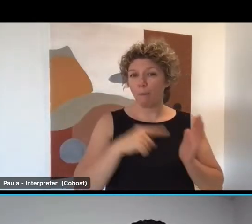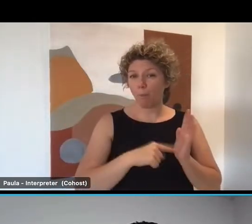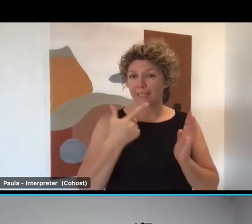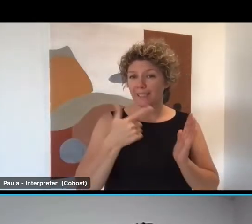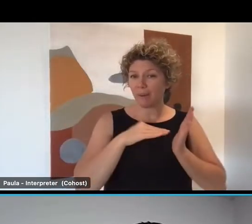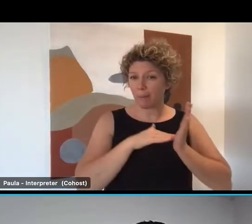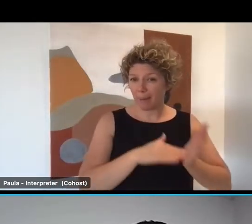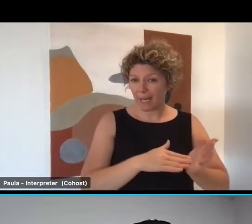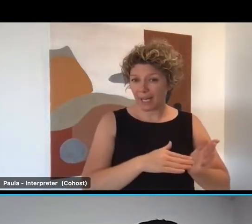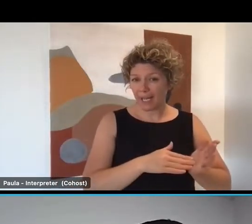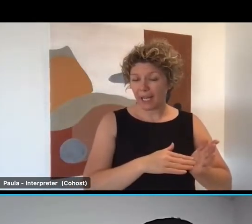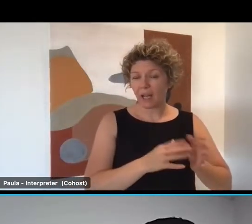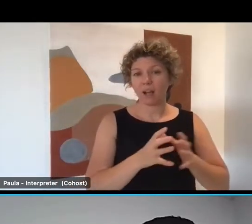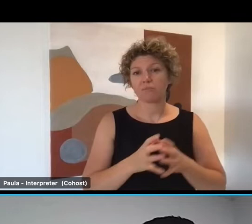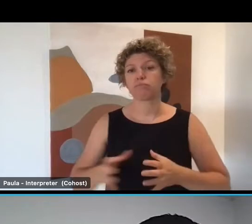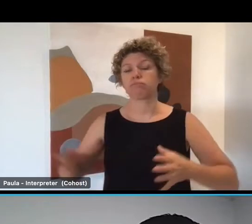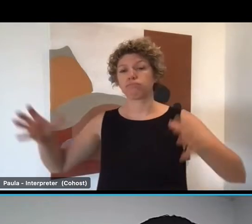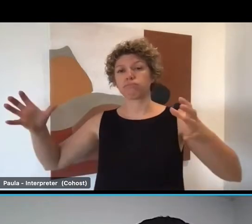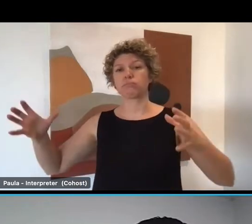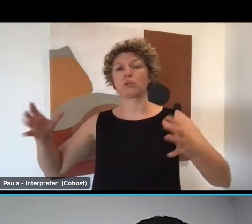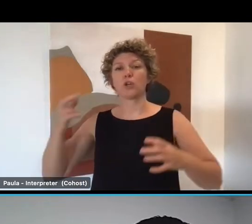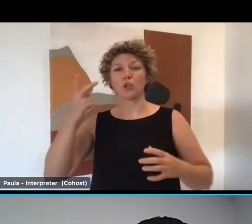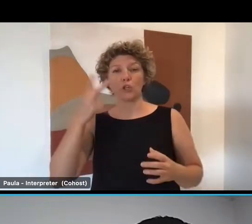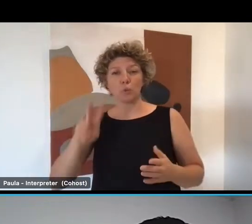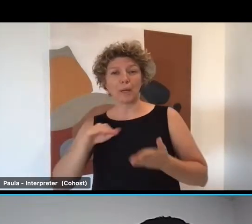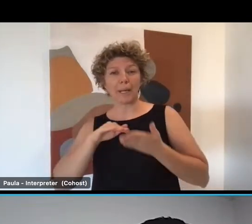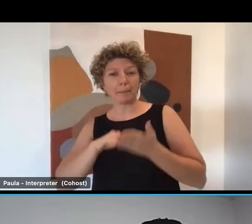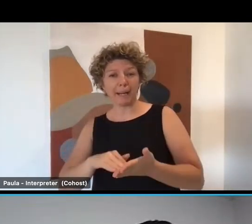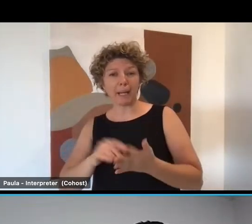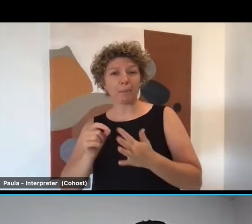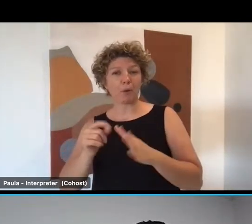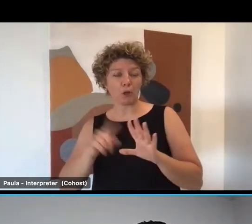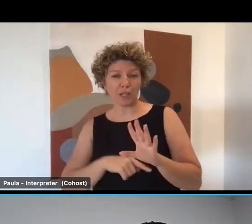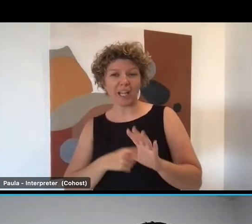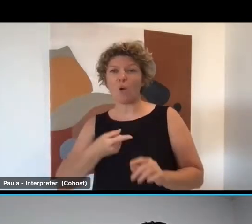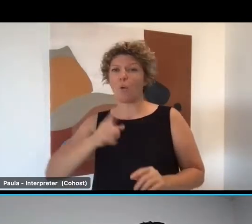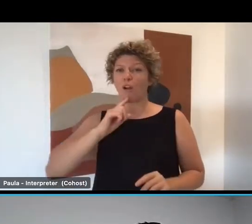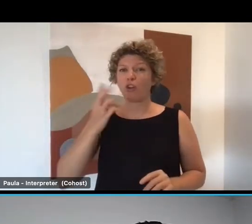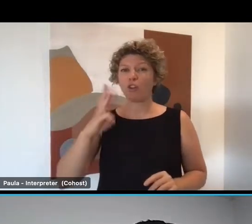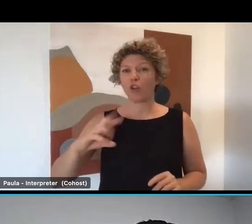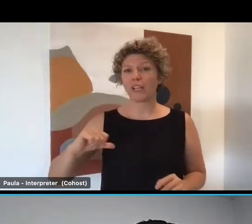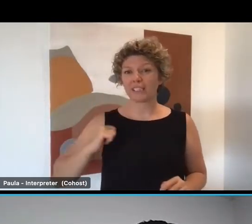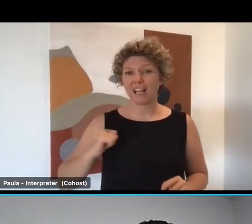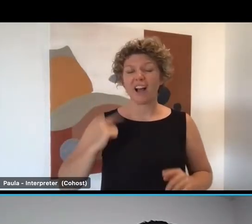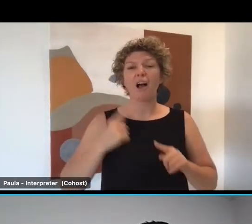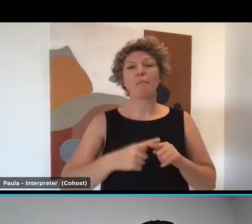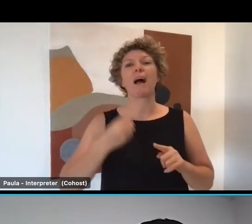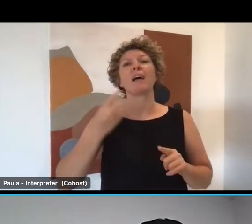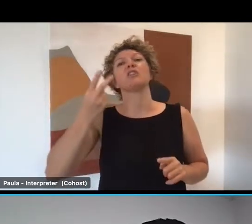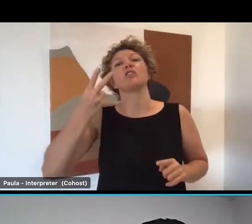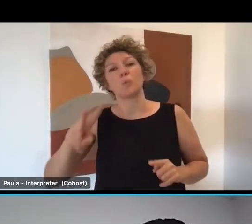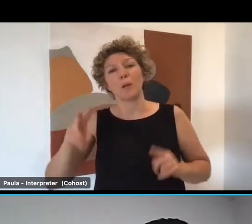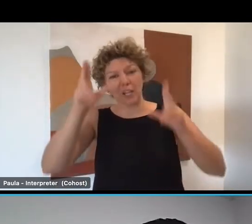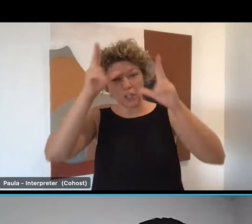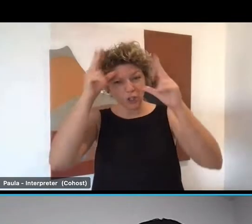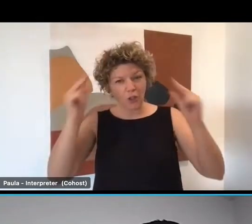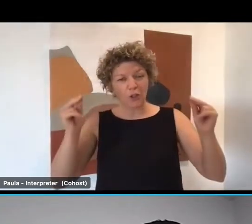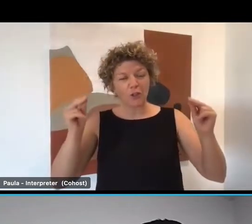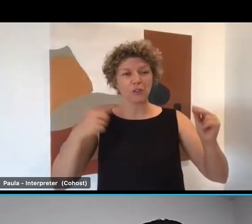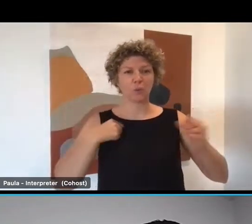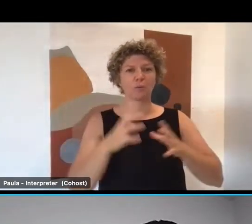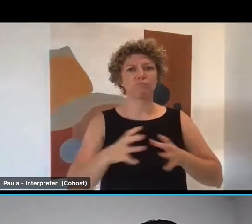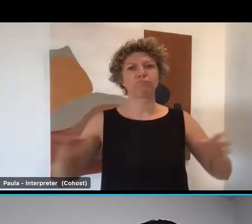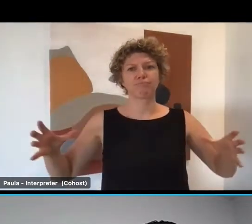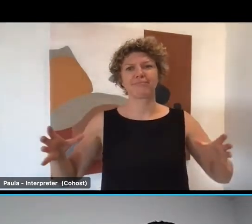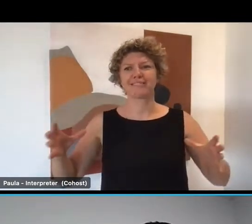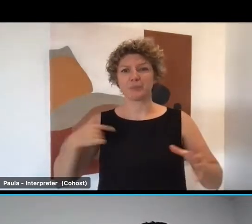to $20 million a year, 130 staff plus 30 nurses. So what we're